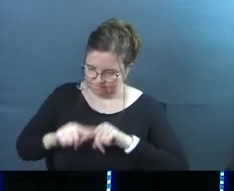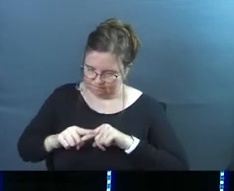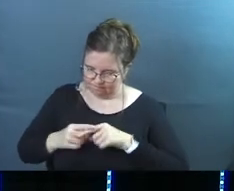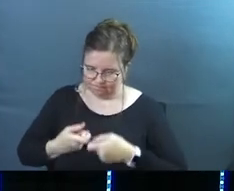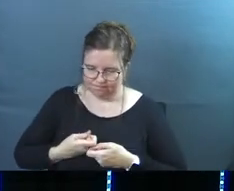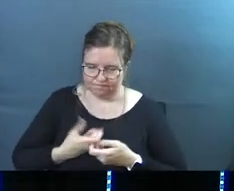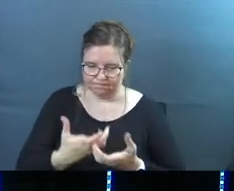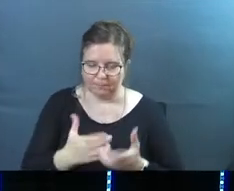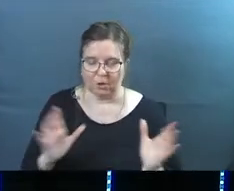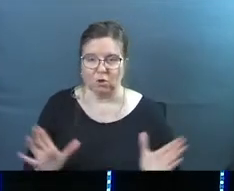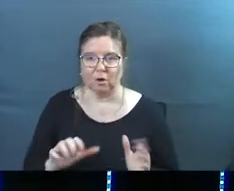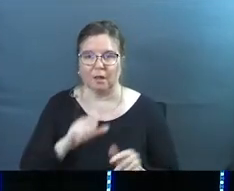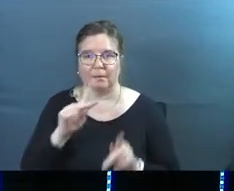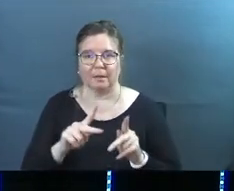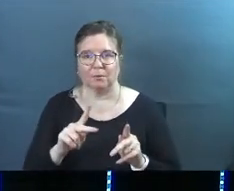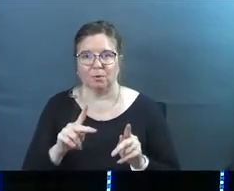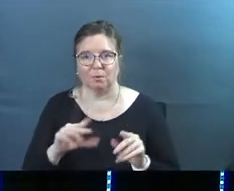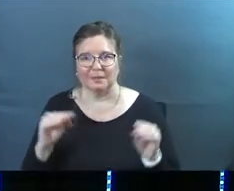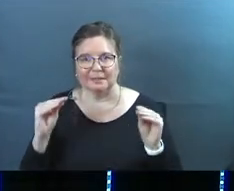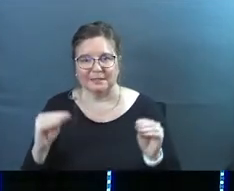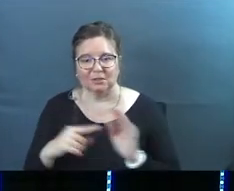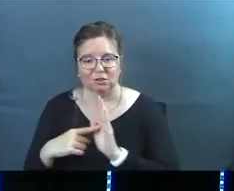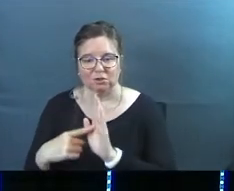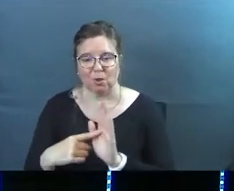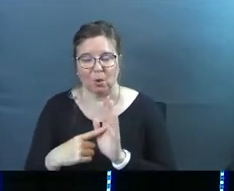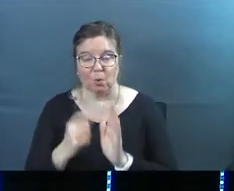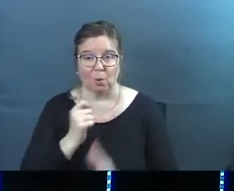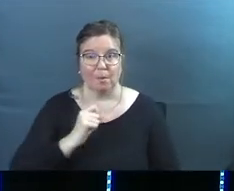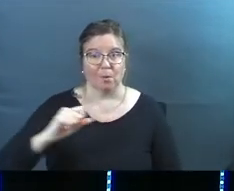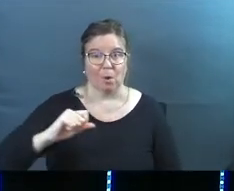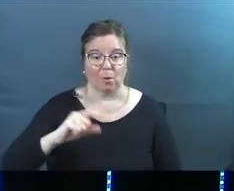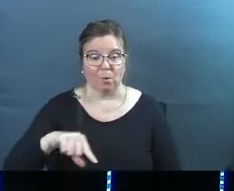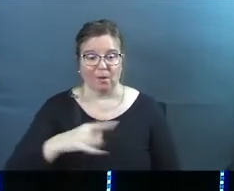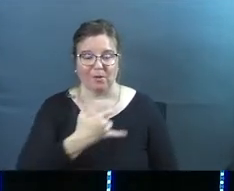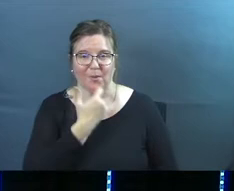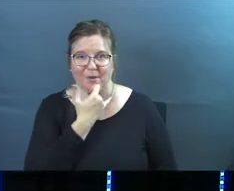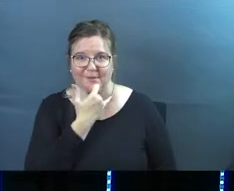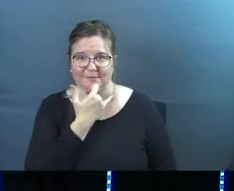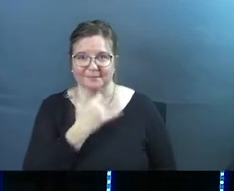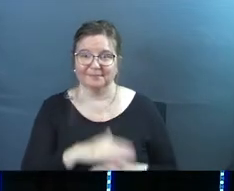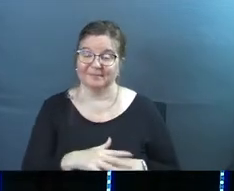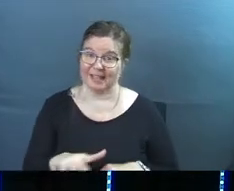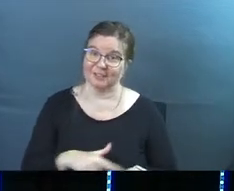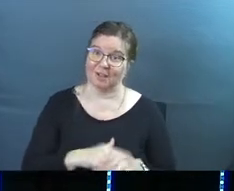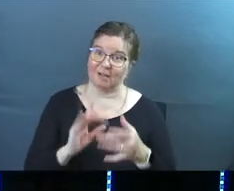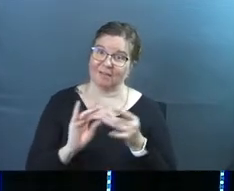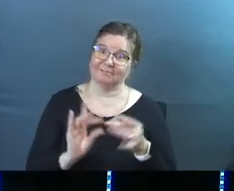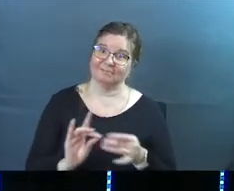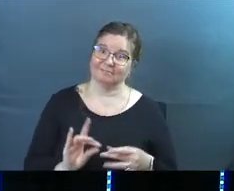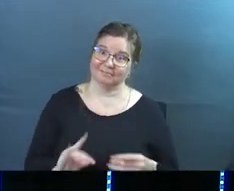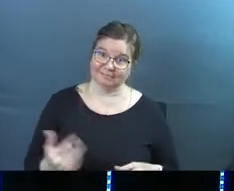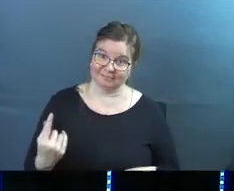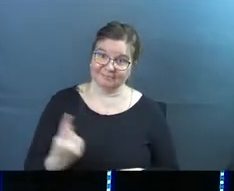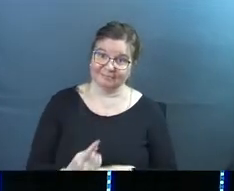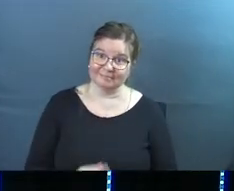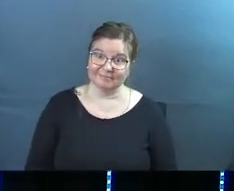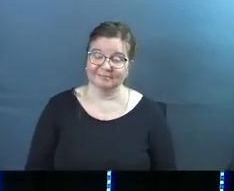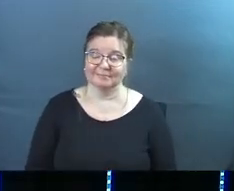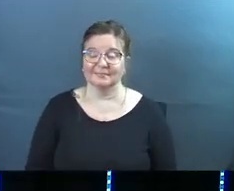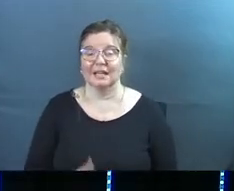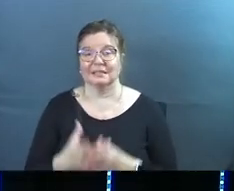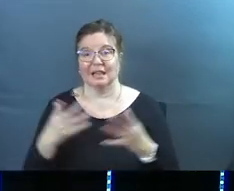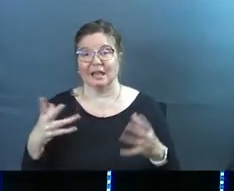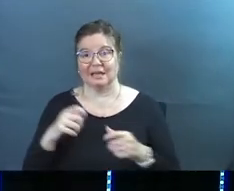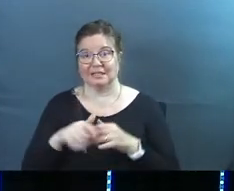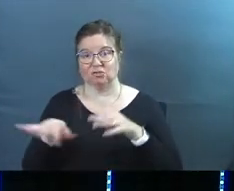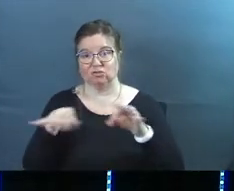others with wholesome teaching and show those who oppose it where they are wrong. It's a long passage, isn't it? It's a